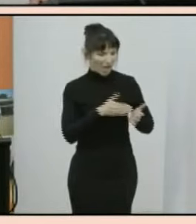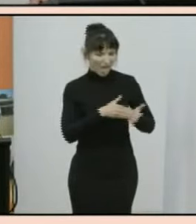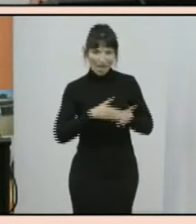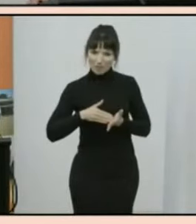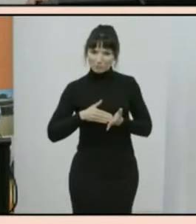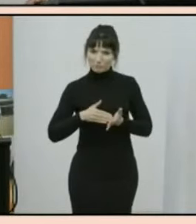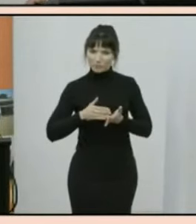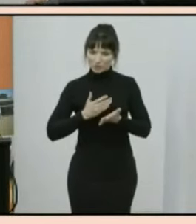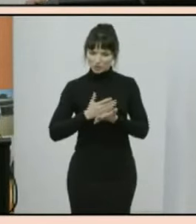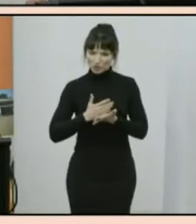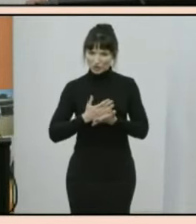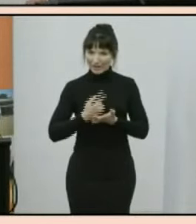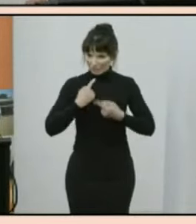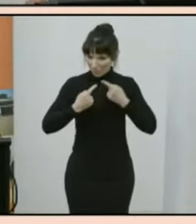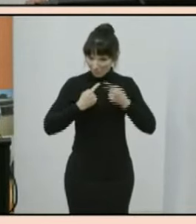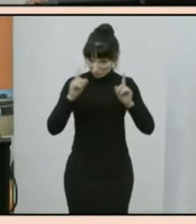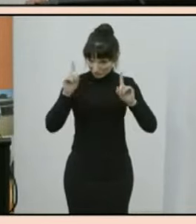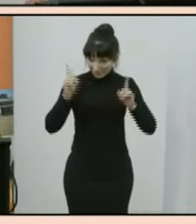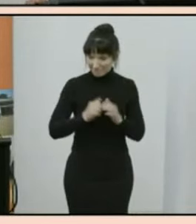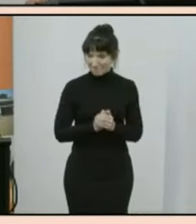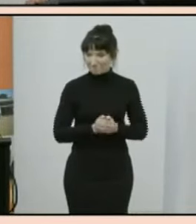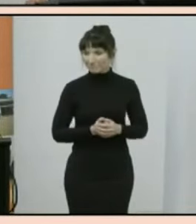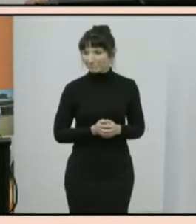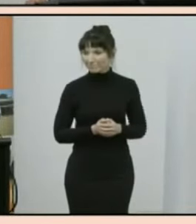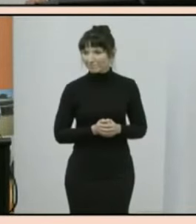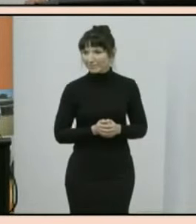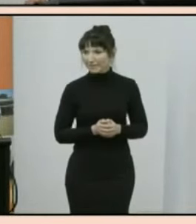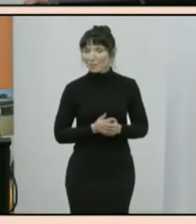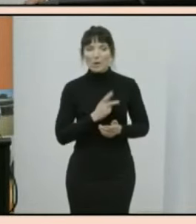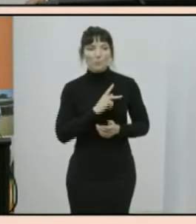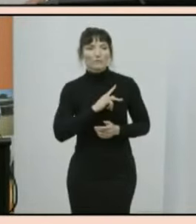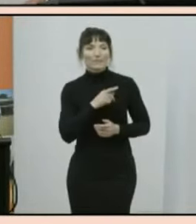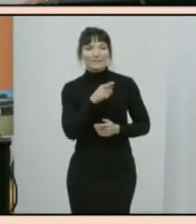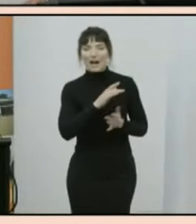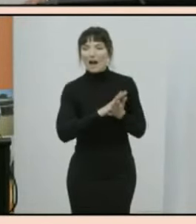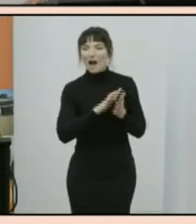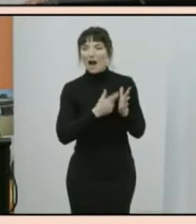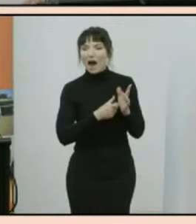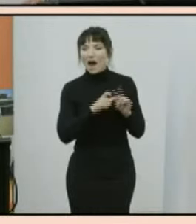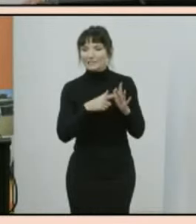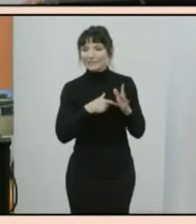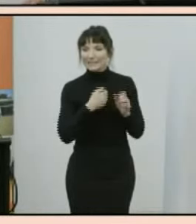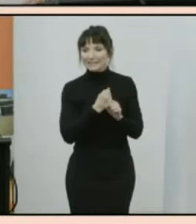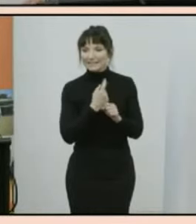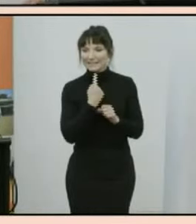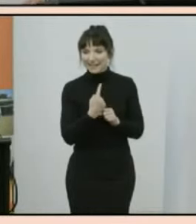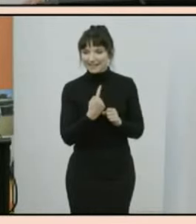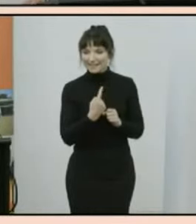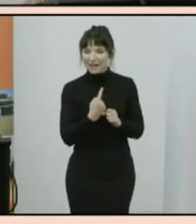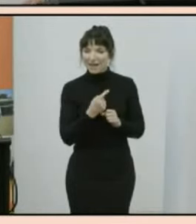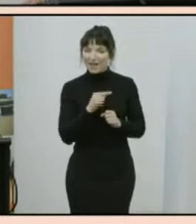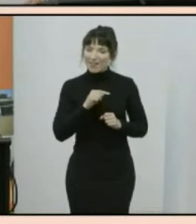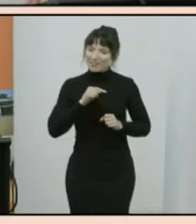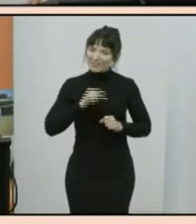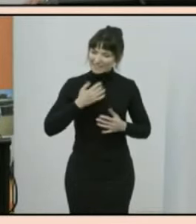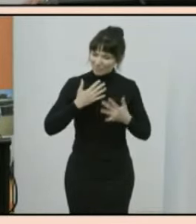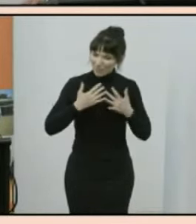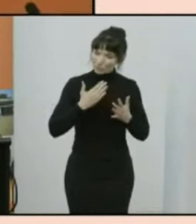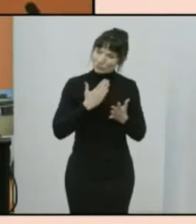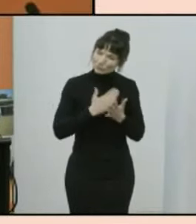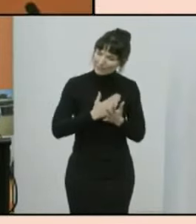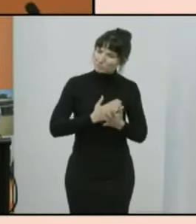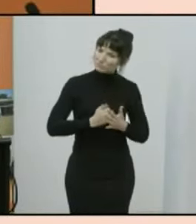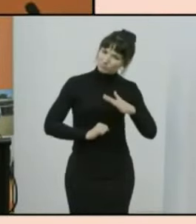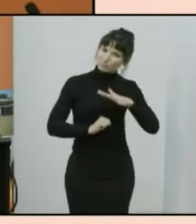census insights as professor harding said the 2021 census data is of high quality